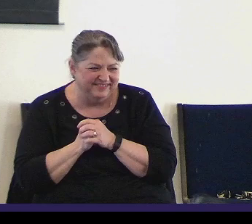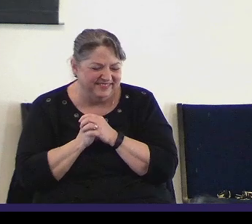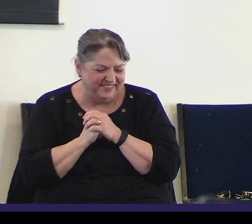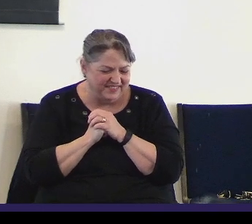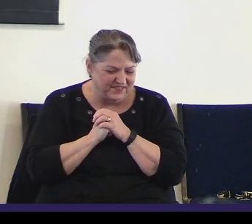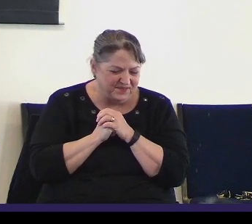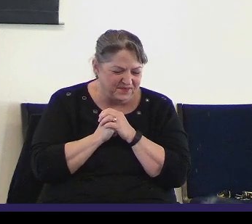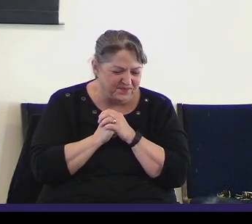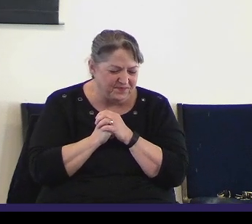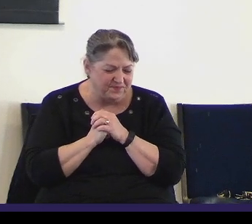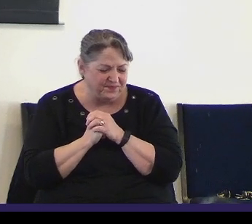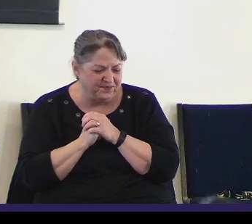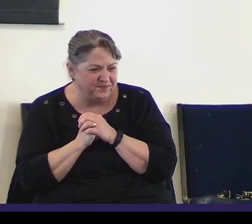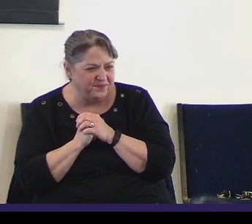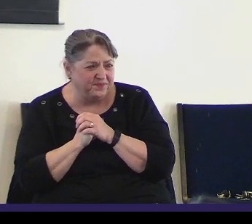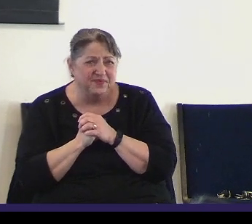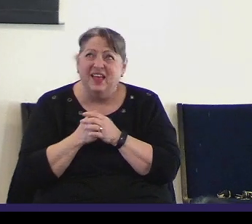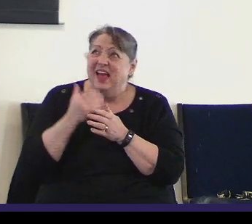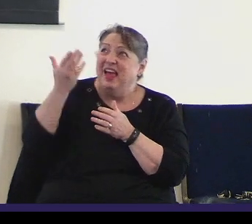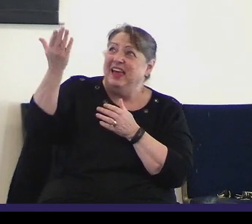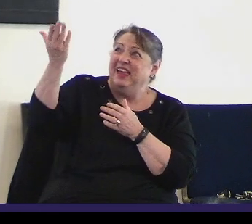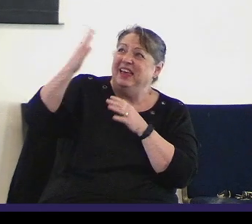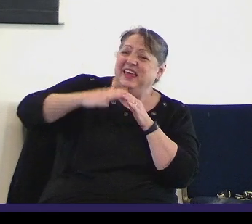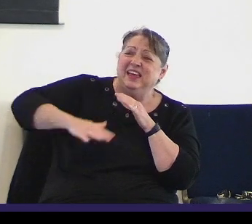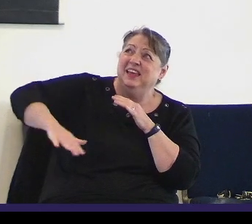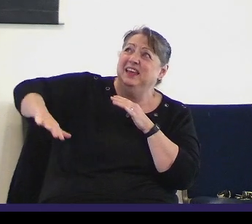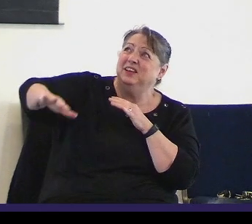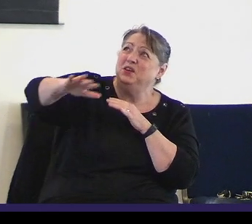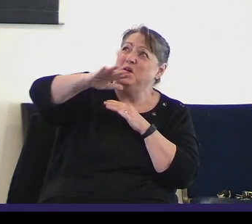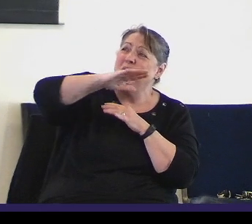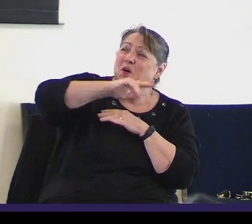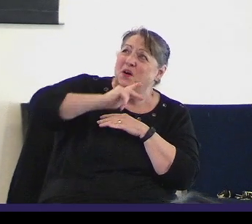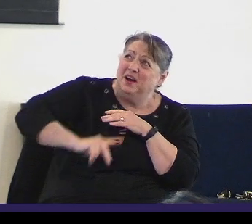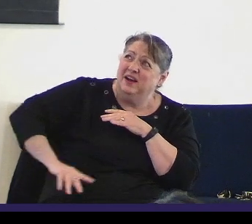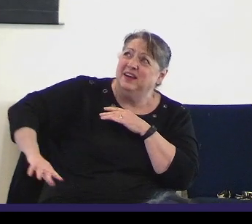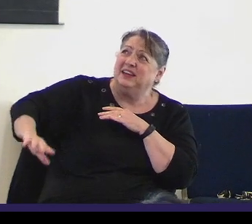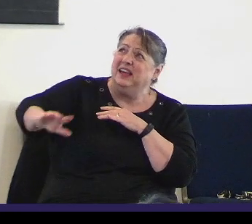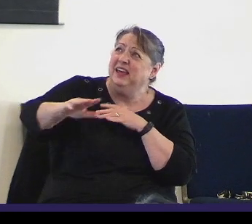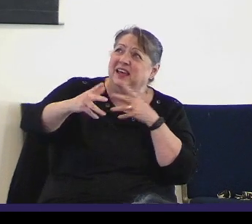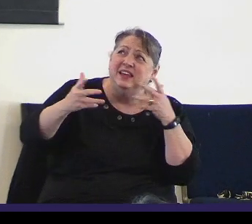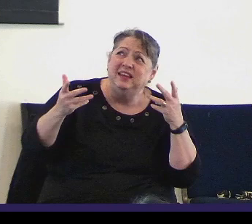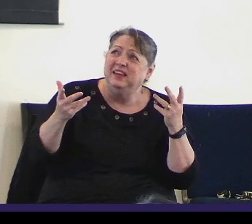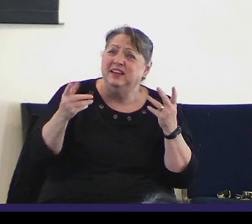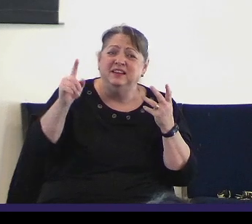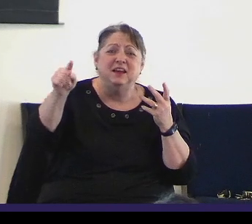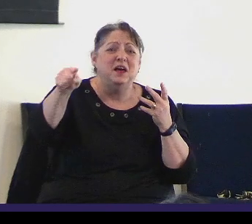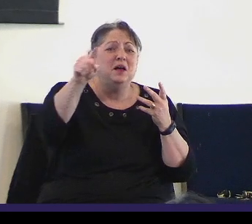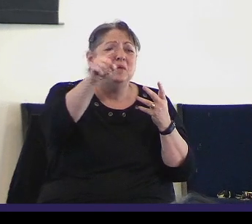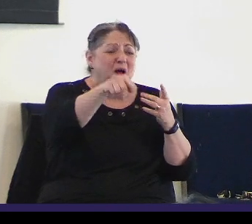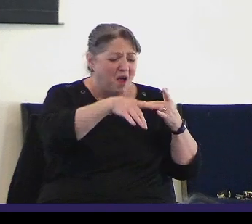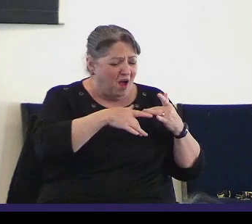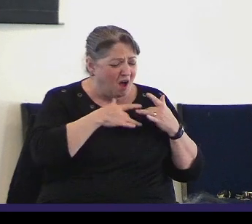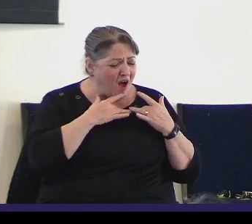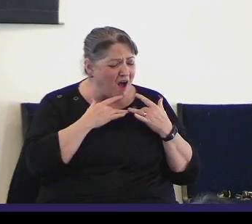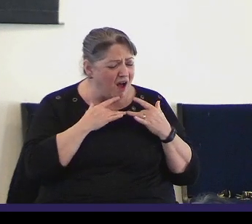Hosanna, Hosanna. In your kingdom,